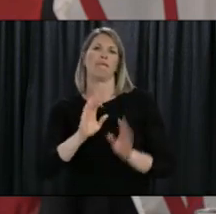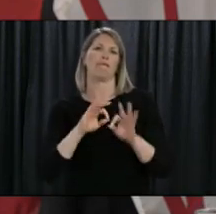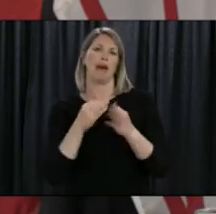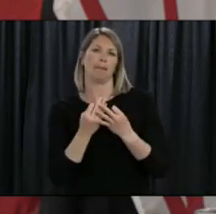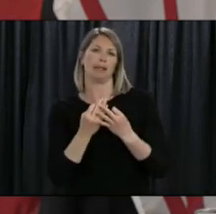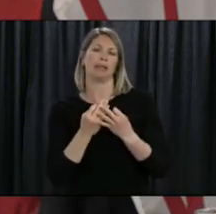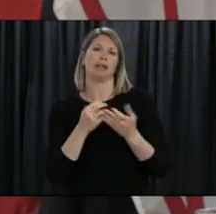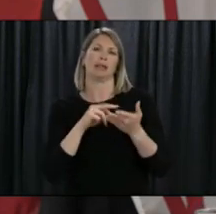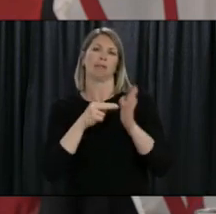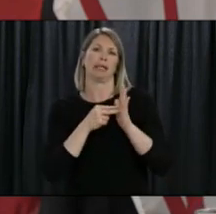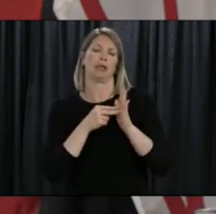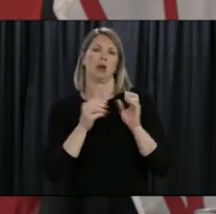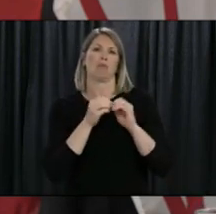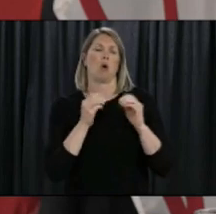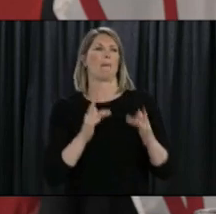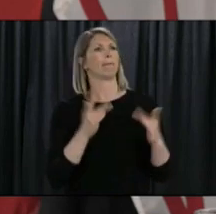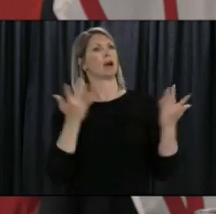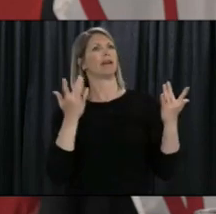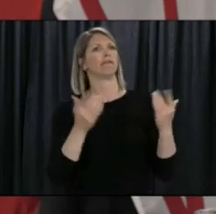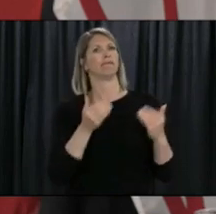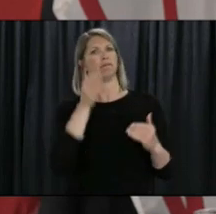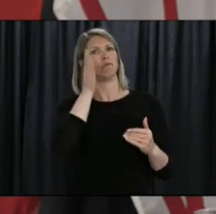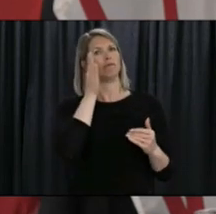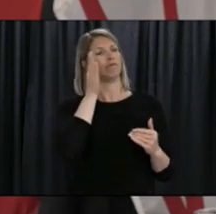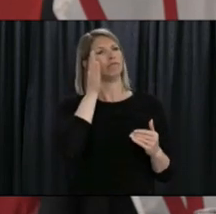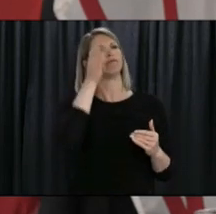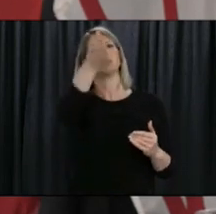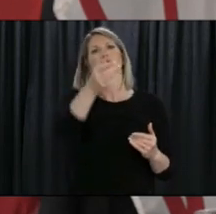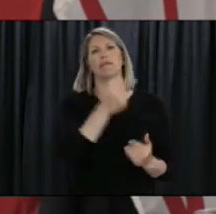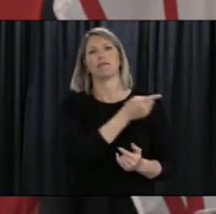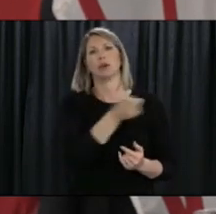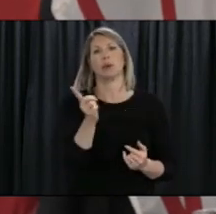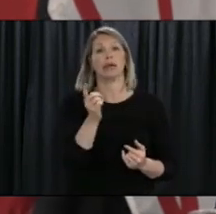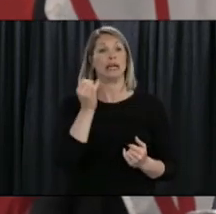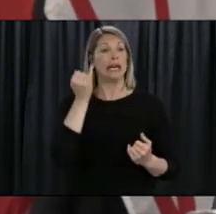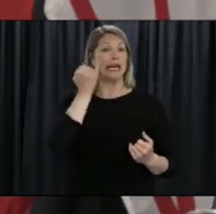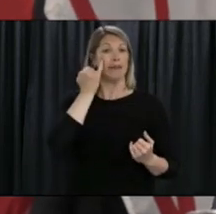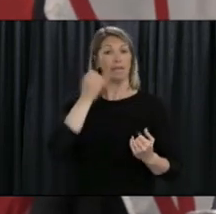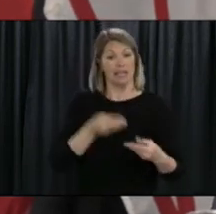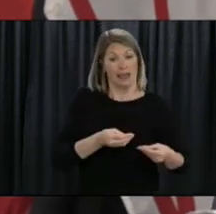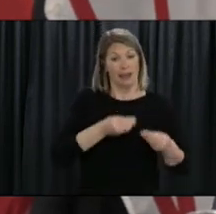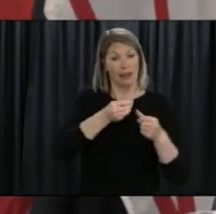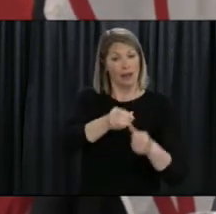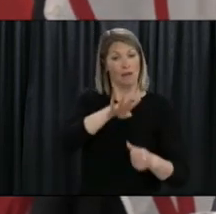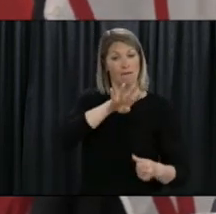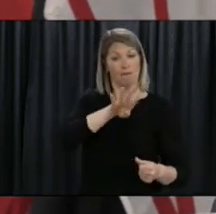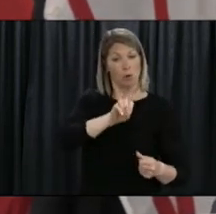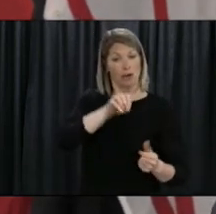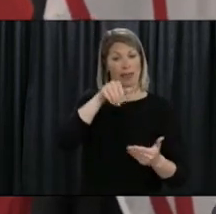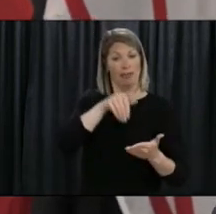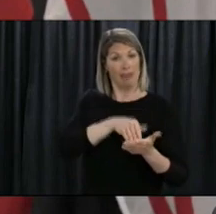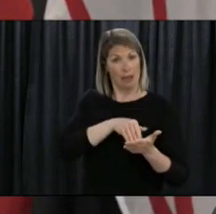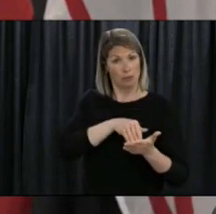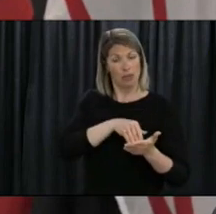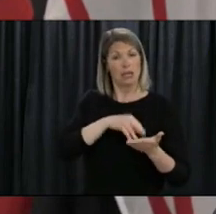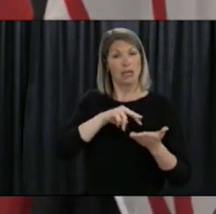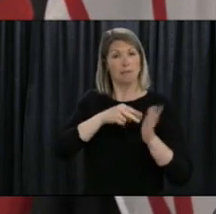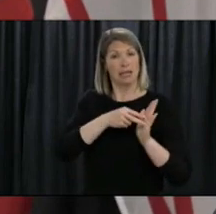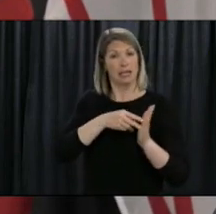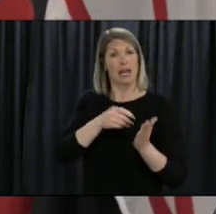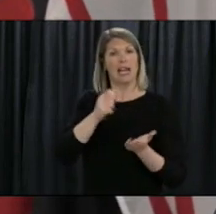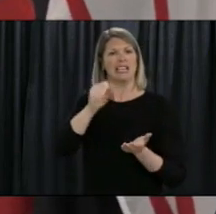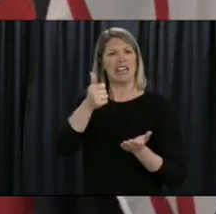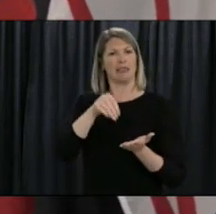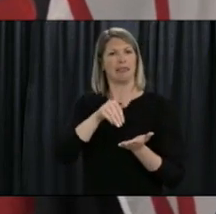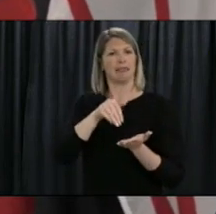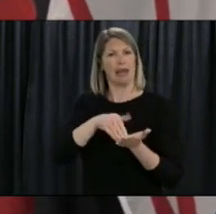So if you spend $40,000, you'll get $10,000 back into a rebate. We know that the construction